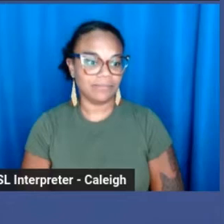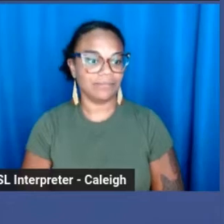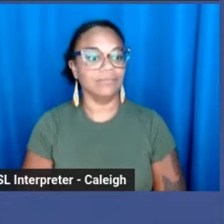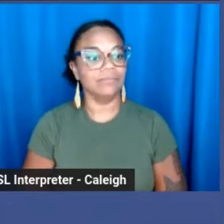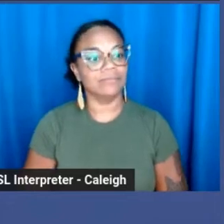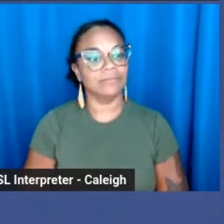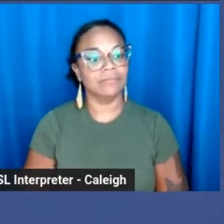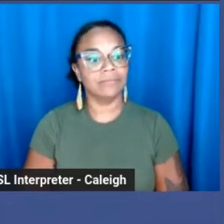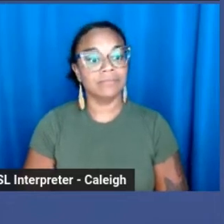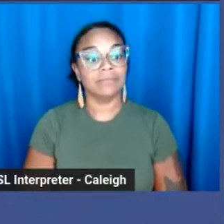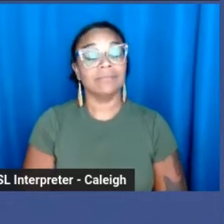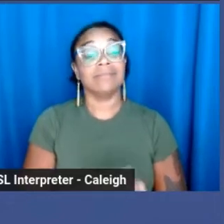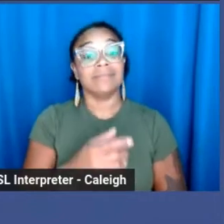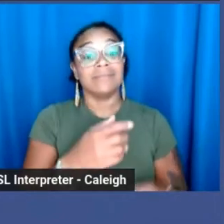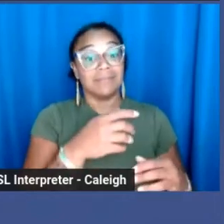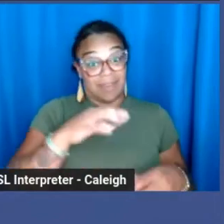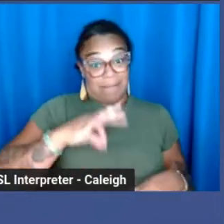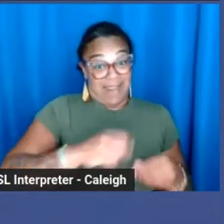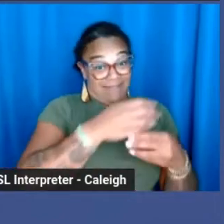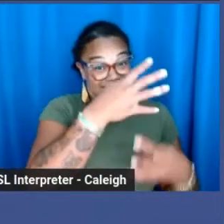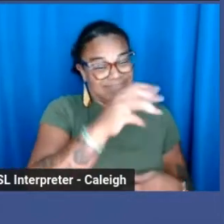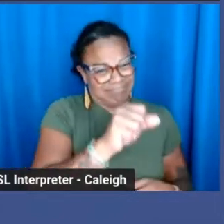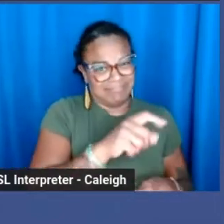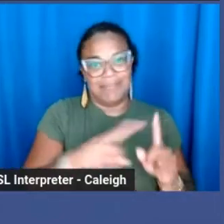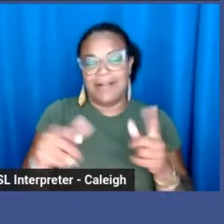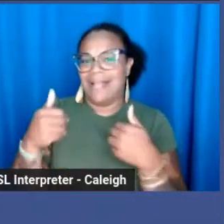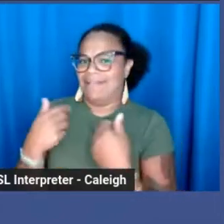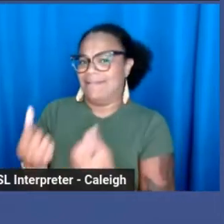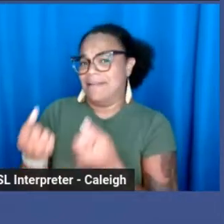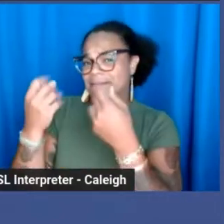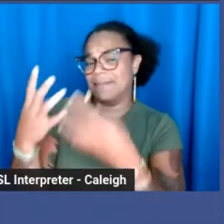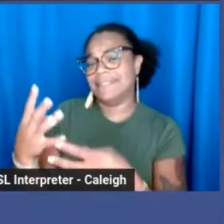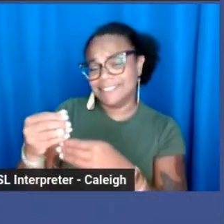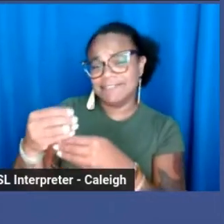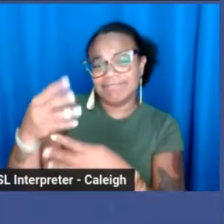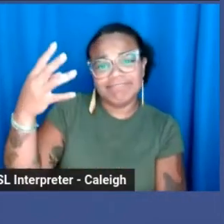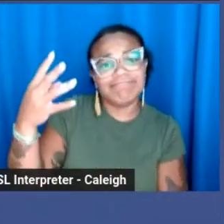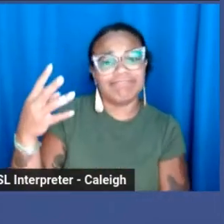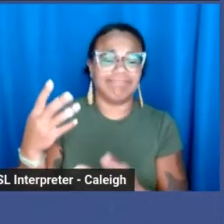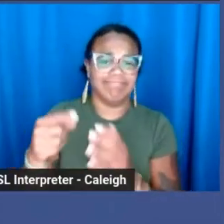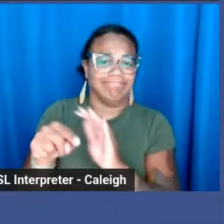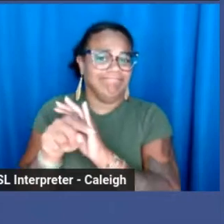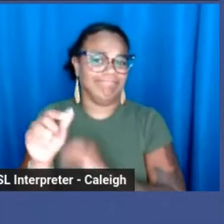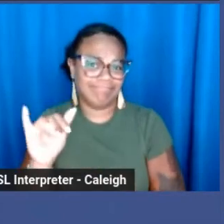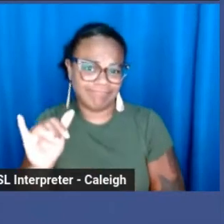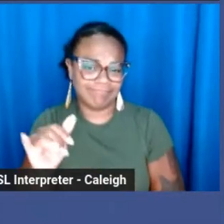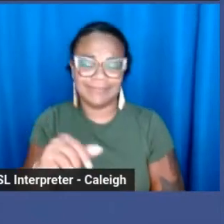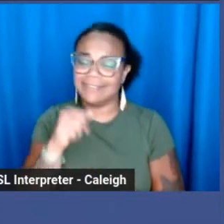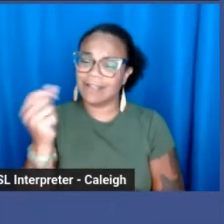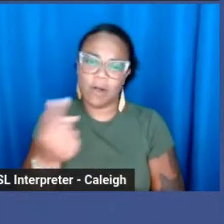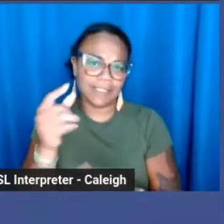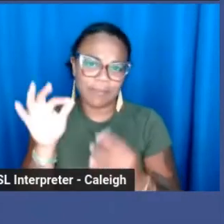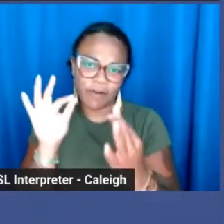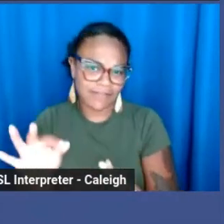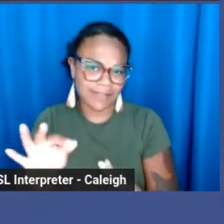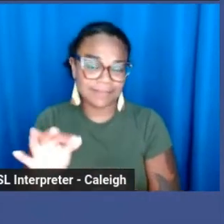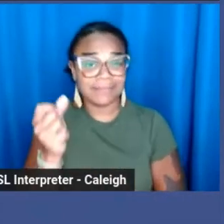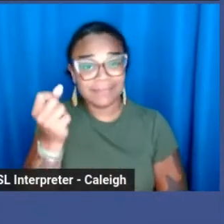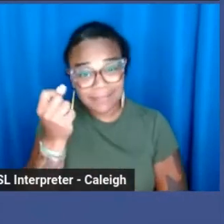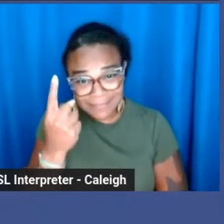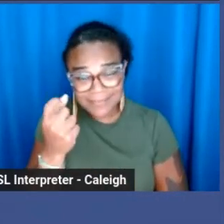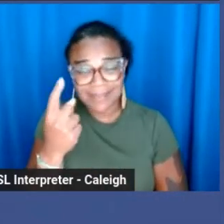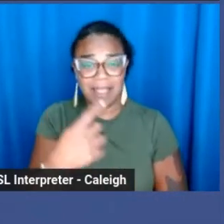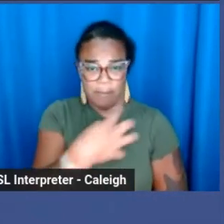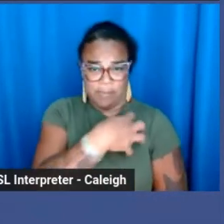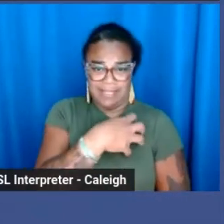But there's also some challenges to this approach that's not necessarily perfect. First is that the police at the end of the day still